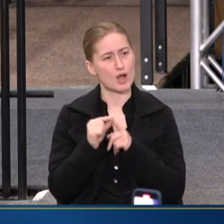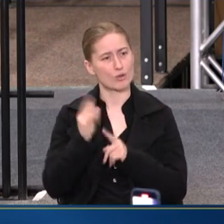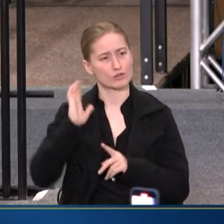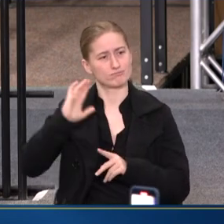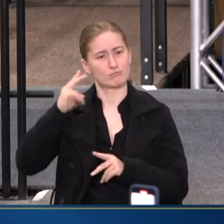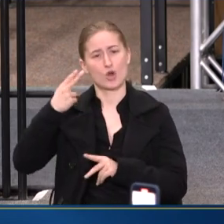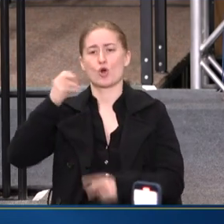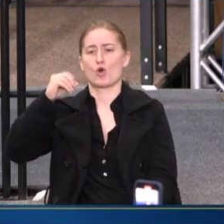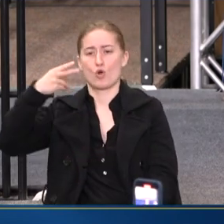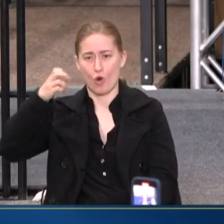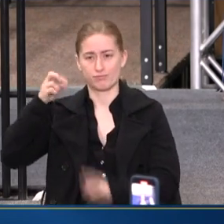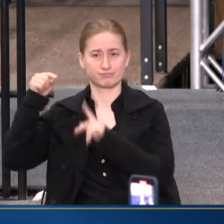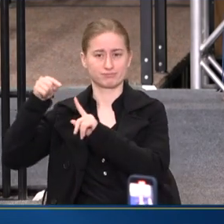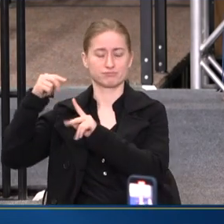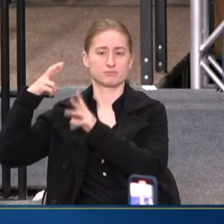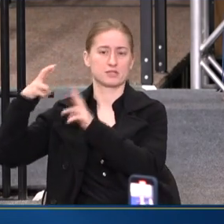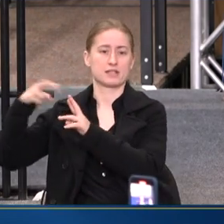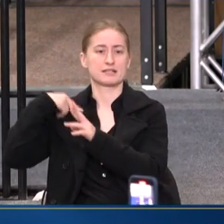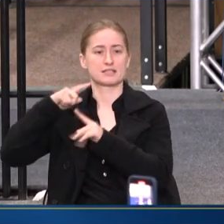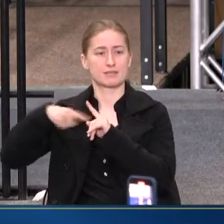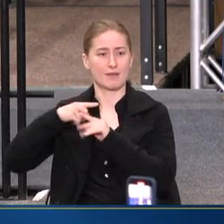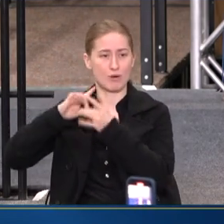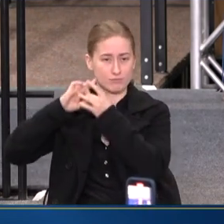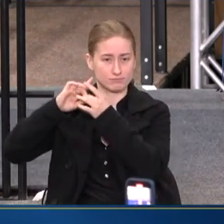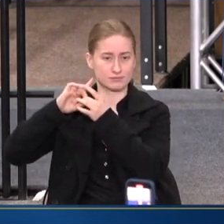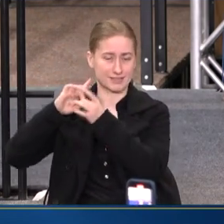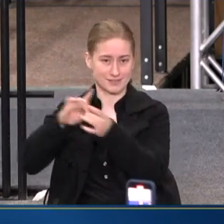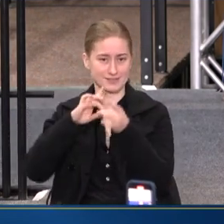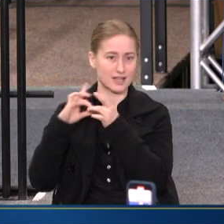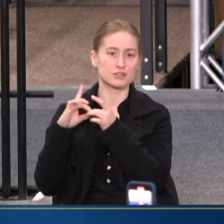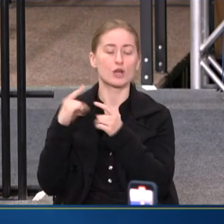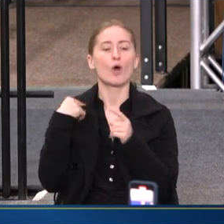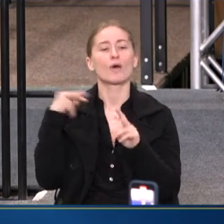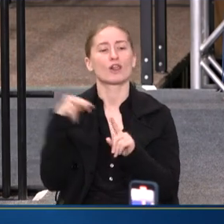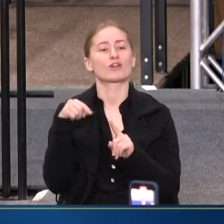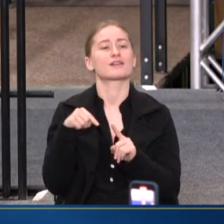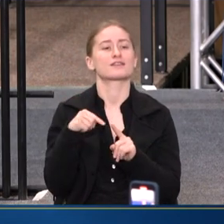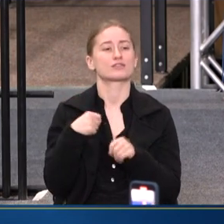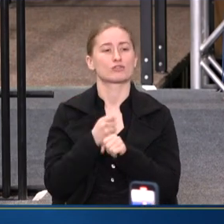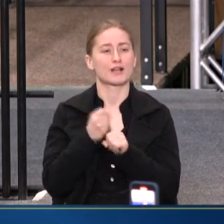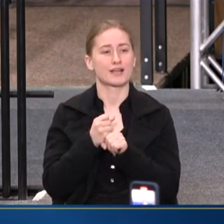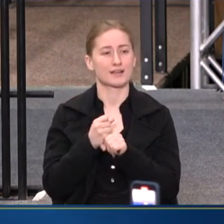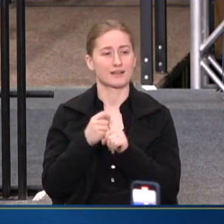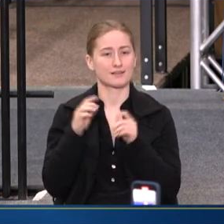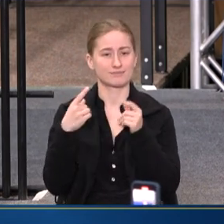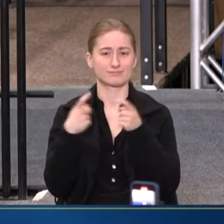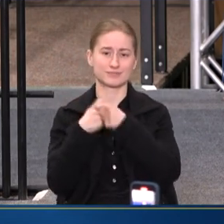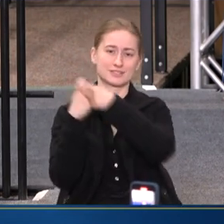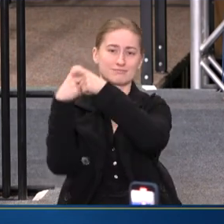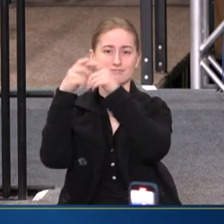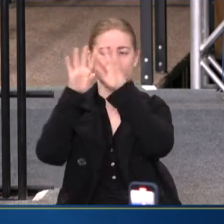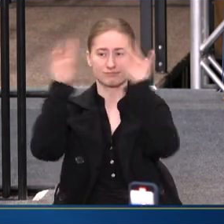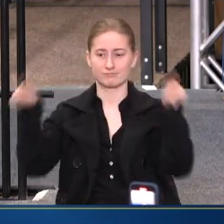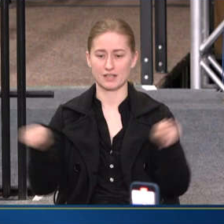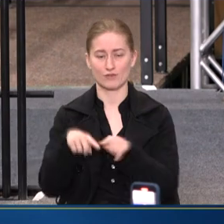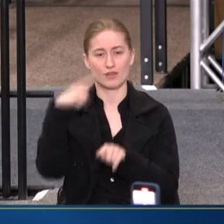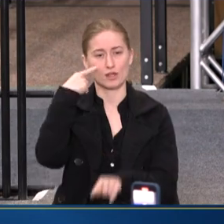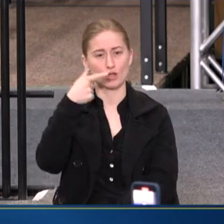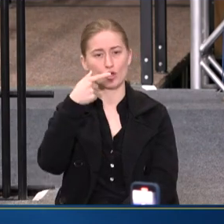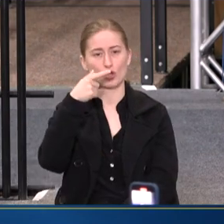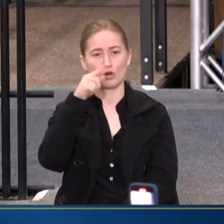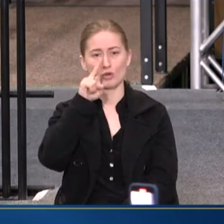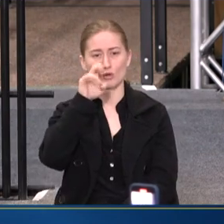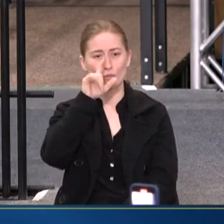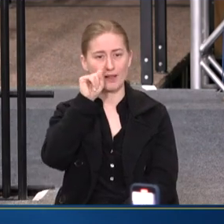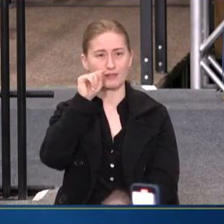IT'S ABOUT HOPE. AND IT'S ABOUT CONNECTIVE TISSUE. WE LOOK AT THIS AS CREATING A TAPESTRY. OR IF YOU THINK ABOUT A QUILT, THERE'S ALL